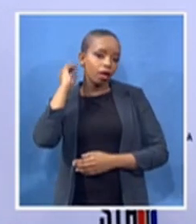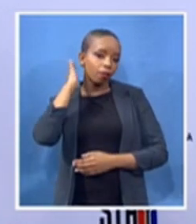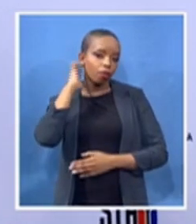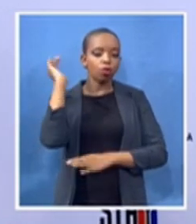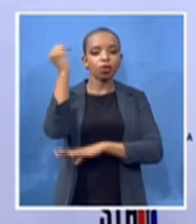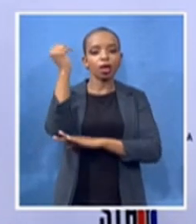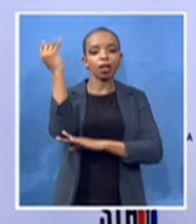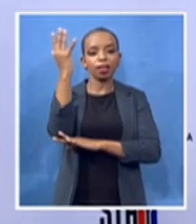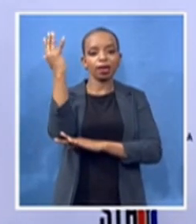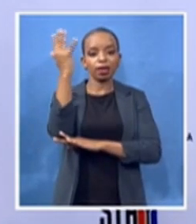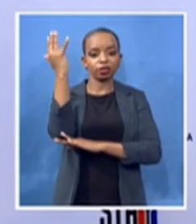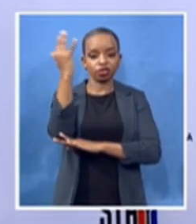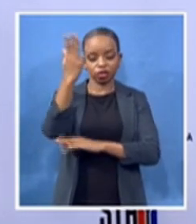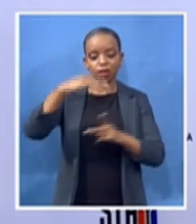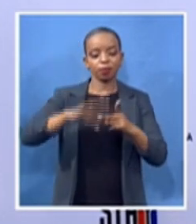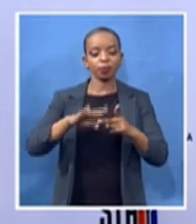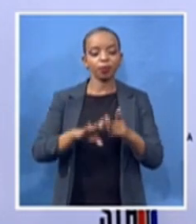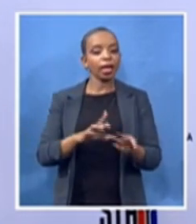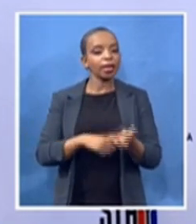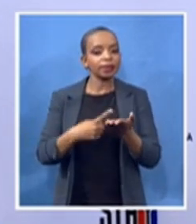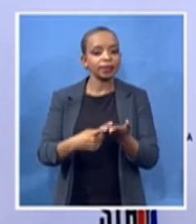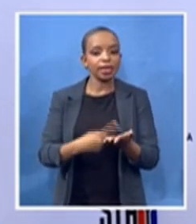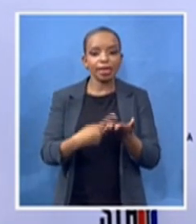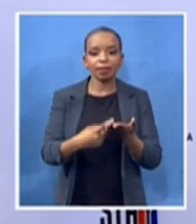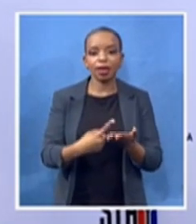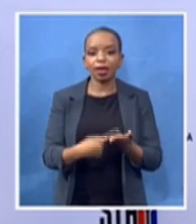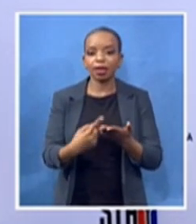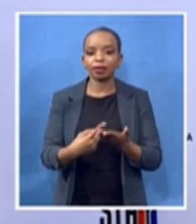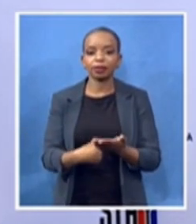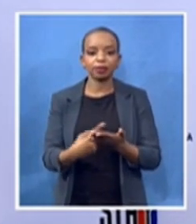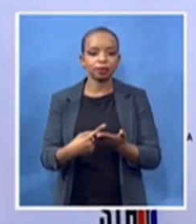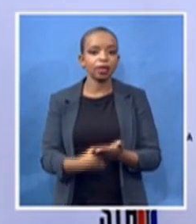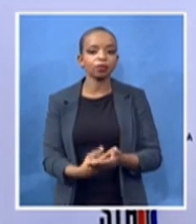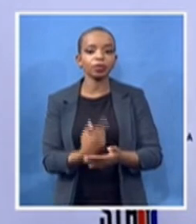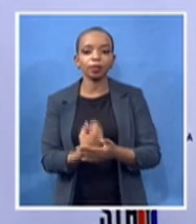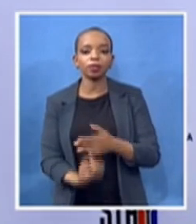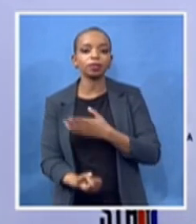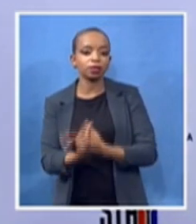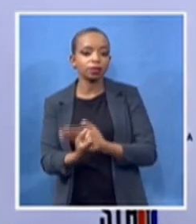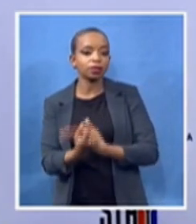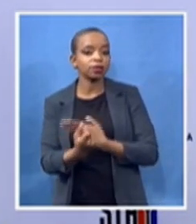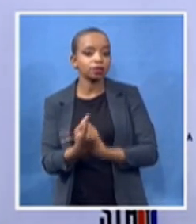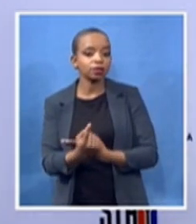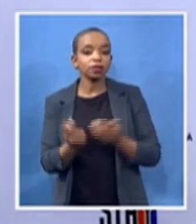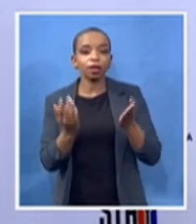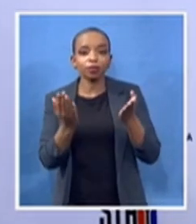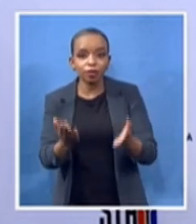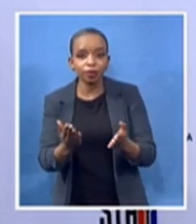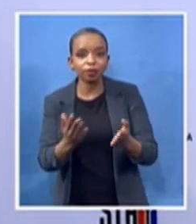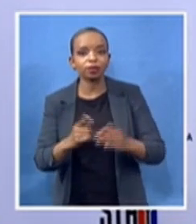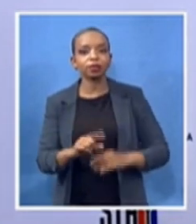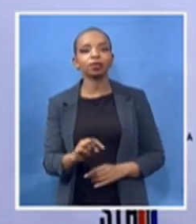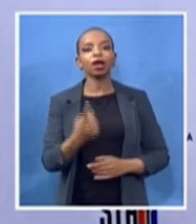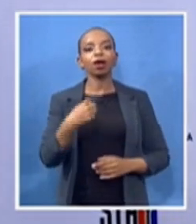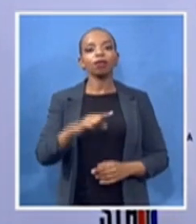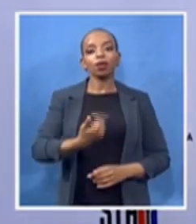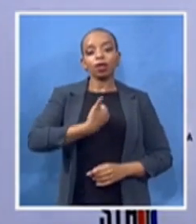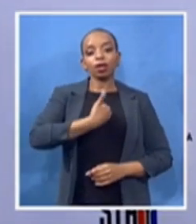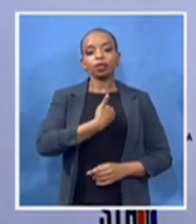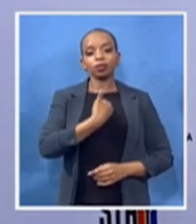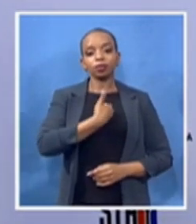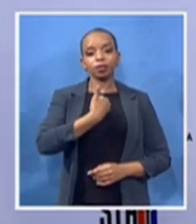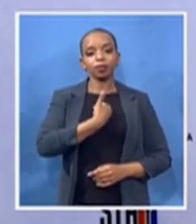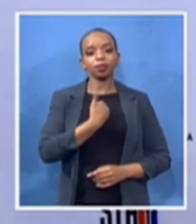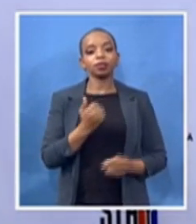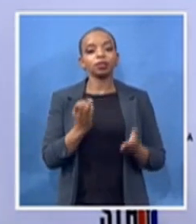invigorated and also aware of themselves and aware of the responsible the responsibility and the duty that they